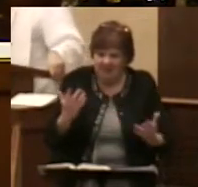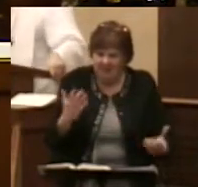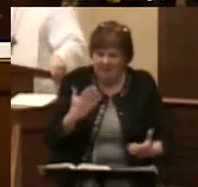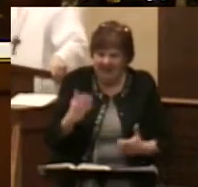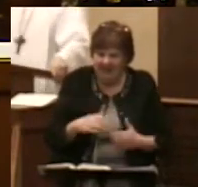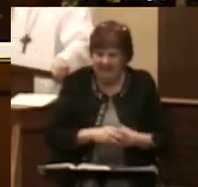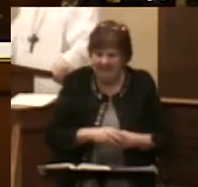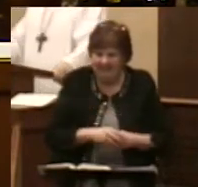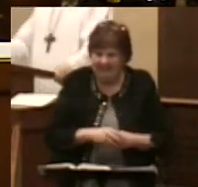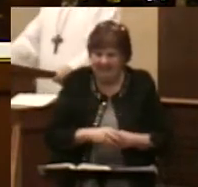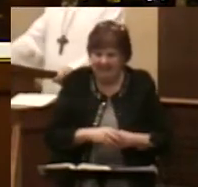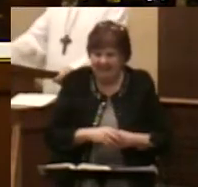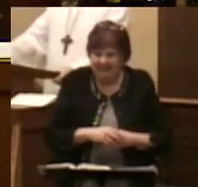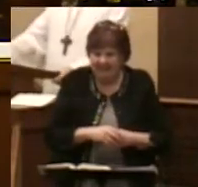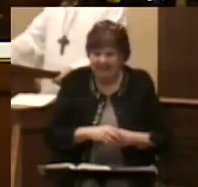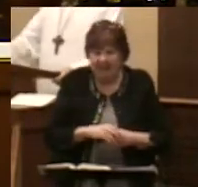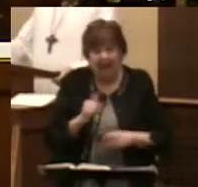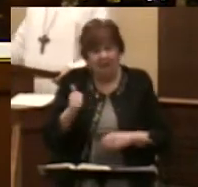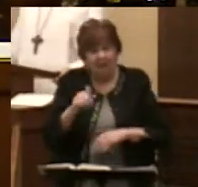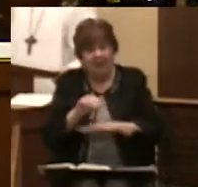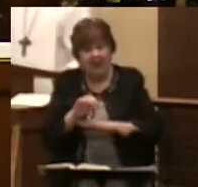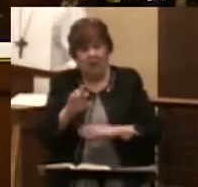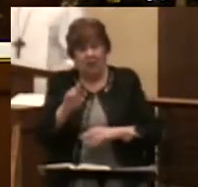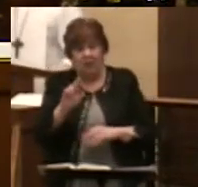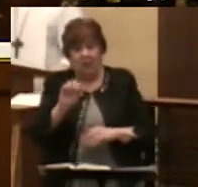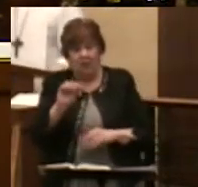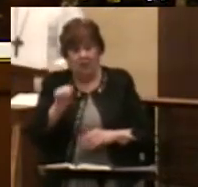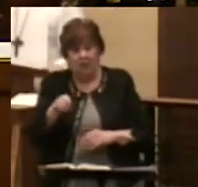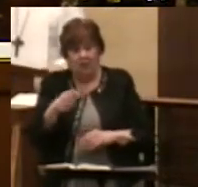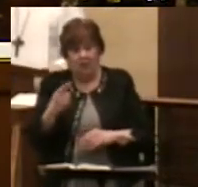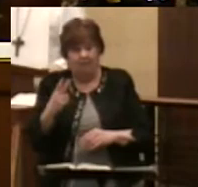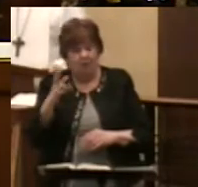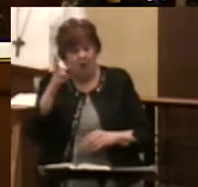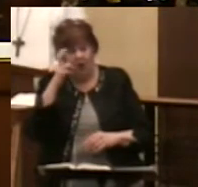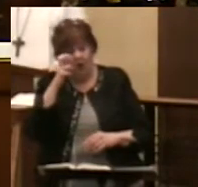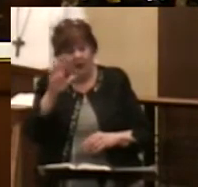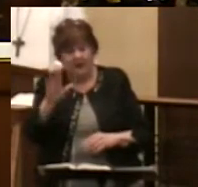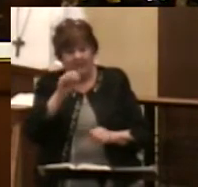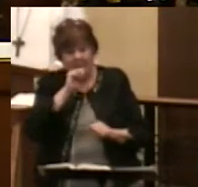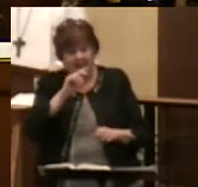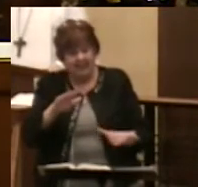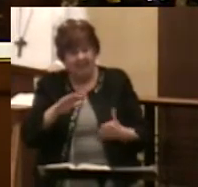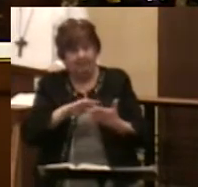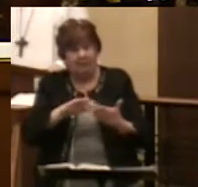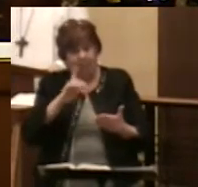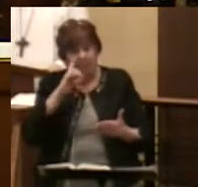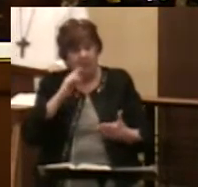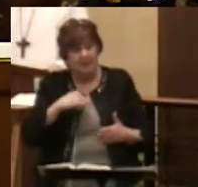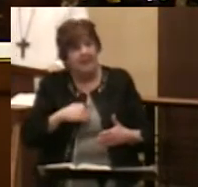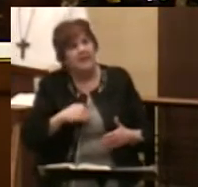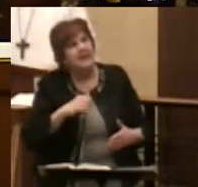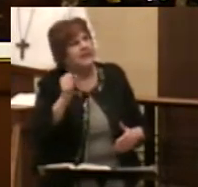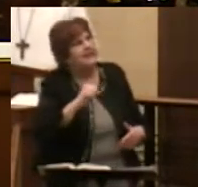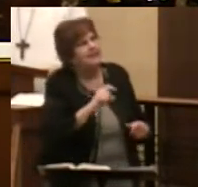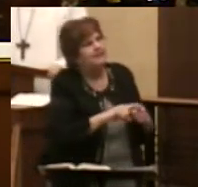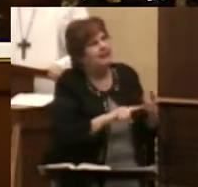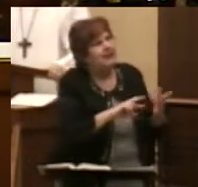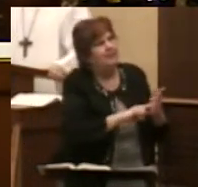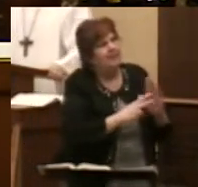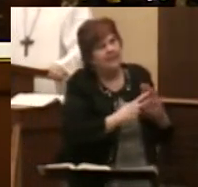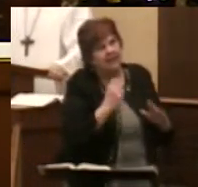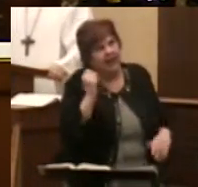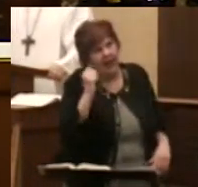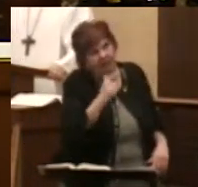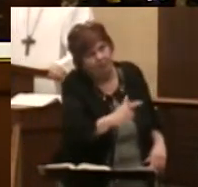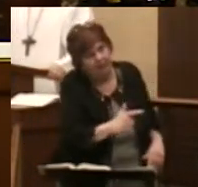go? So the other night Rafe after hearing this absolution from me said yes but does that mean that everyone forgives